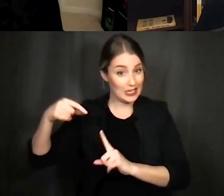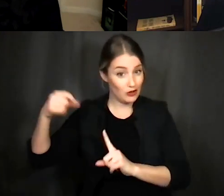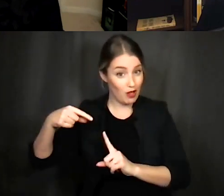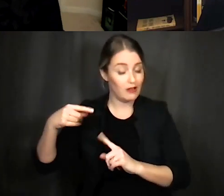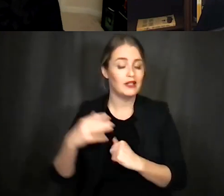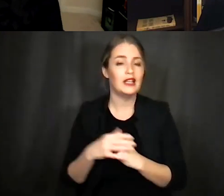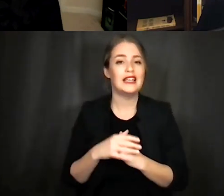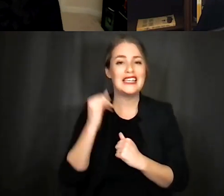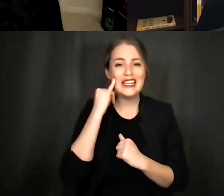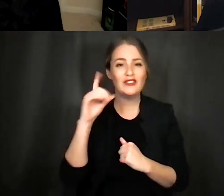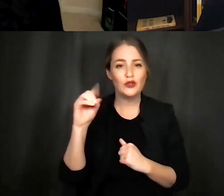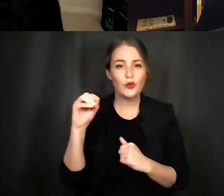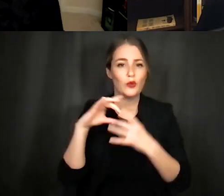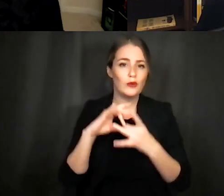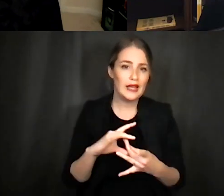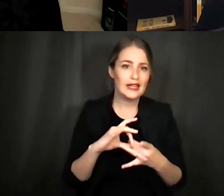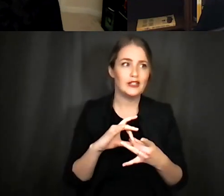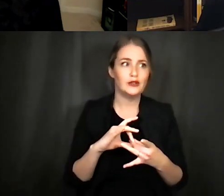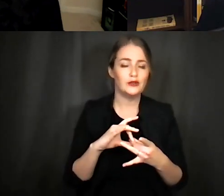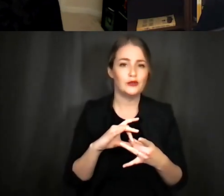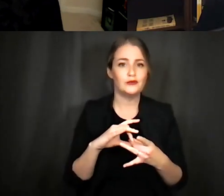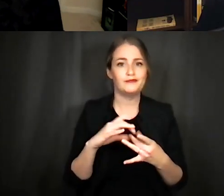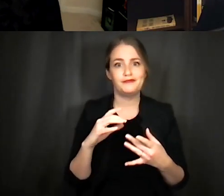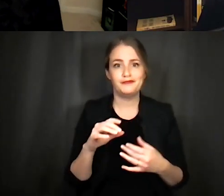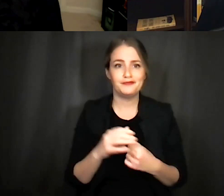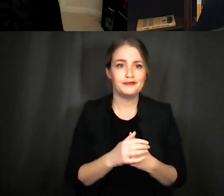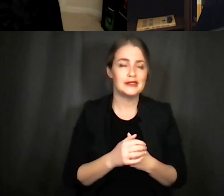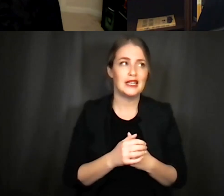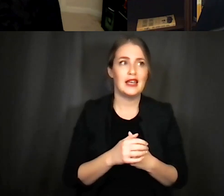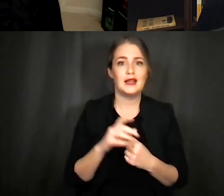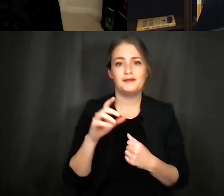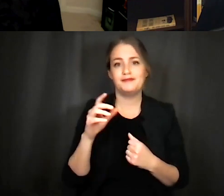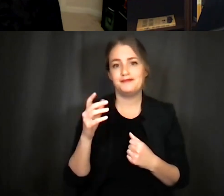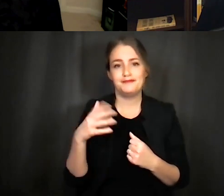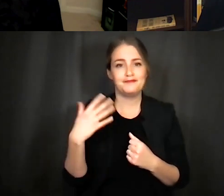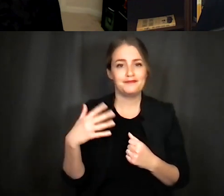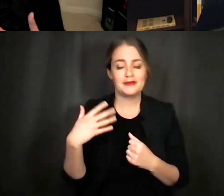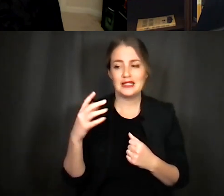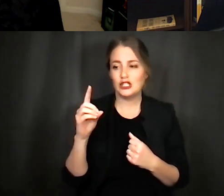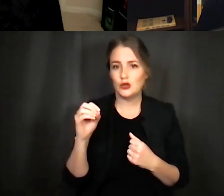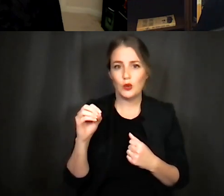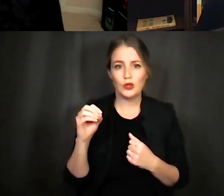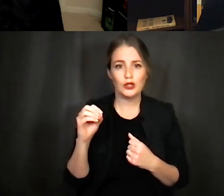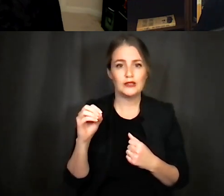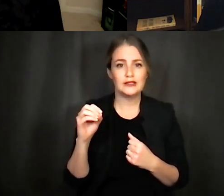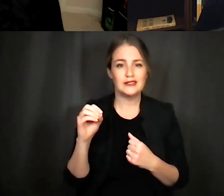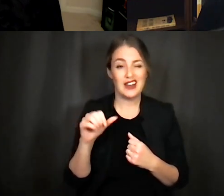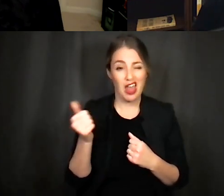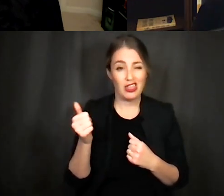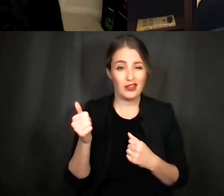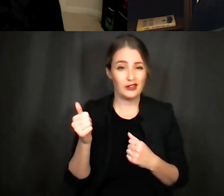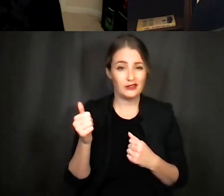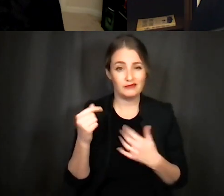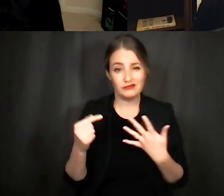these disorders are related to you know disorders in in in um related uh